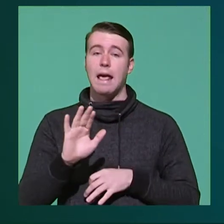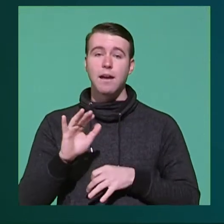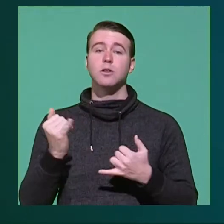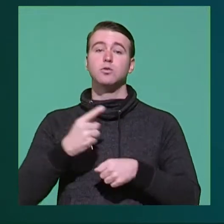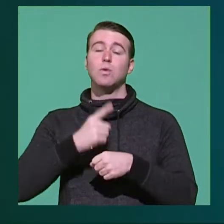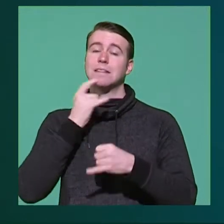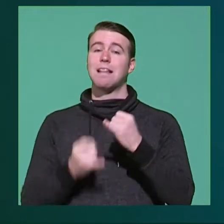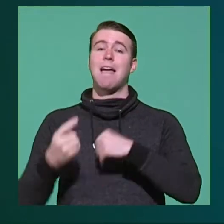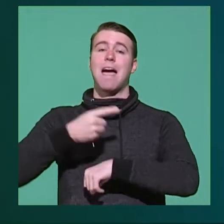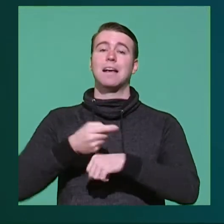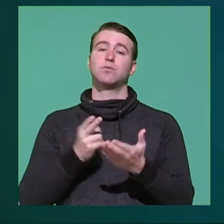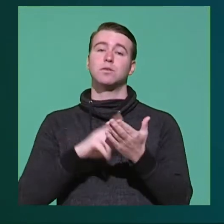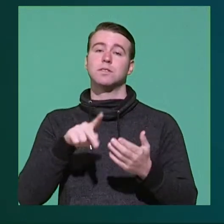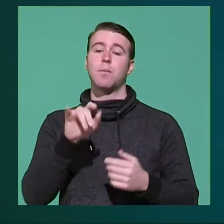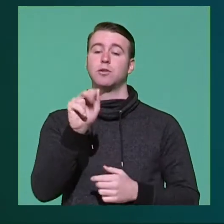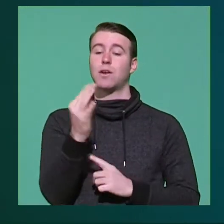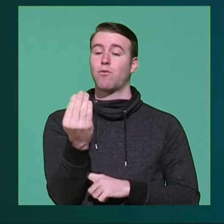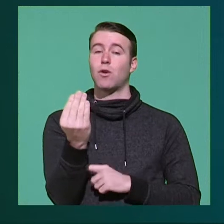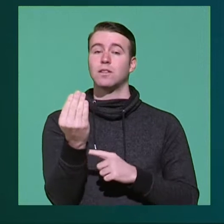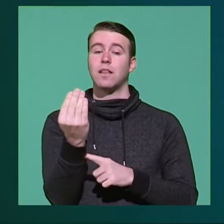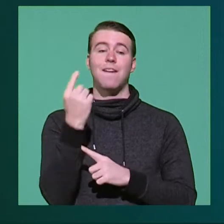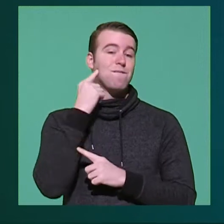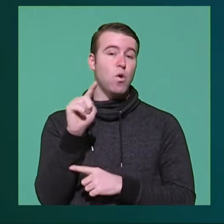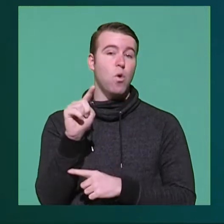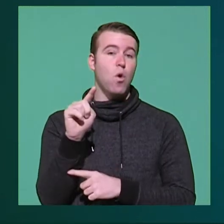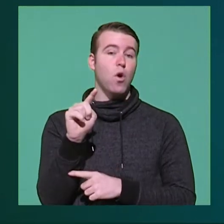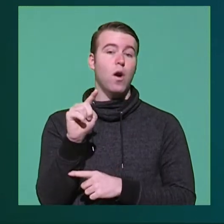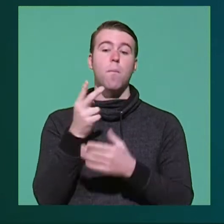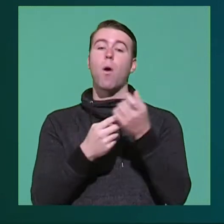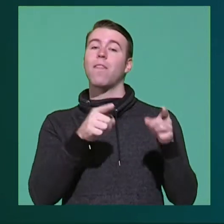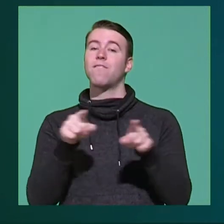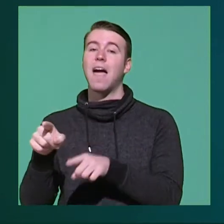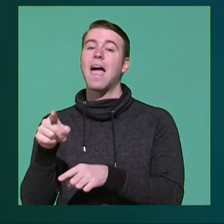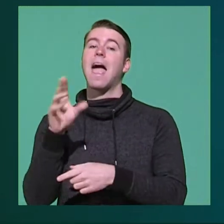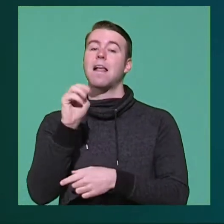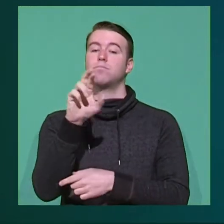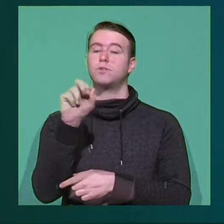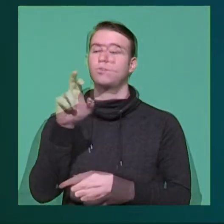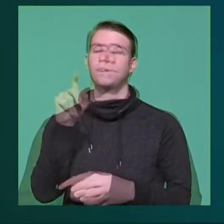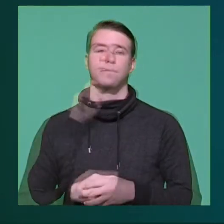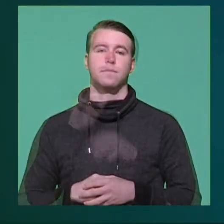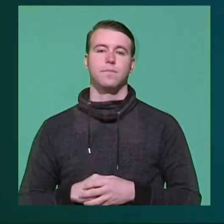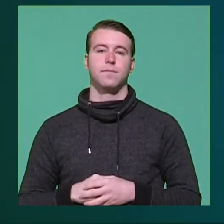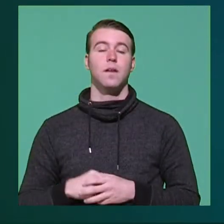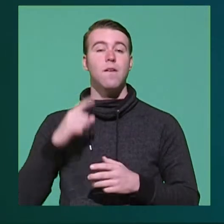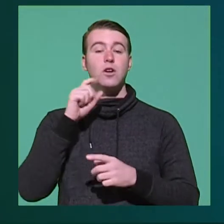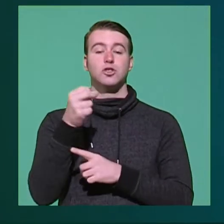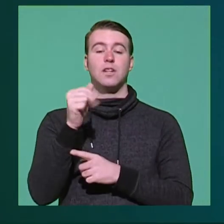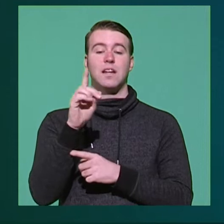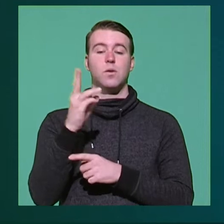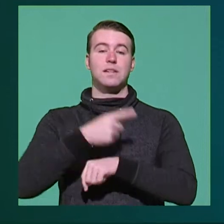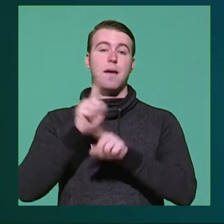Today is the last day to sign up. January 14th for both events and Ms. Ricks will be in touch after that. For Shadow Day